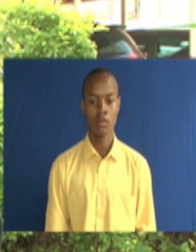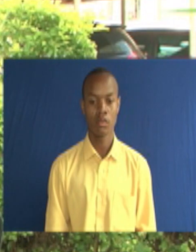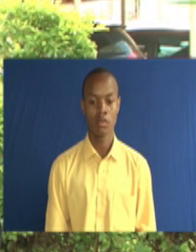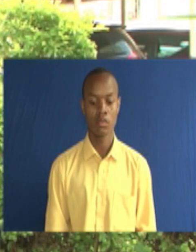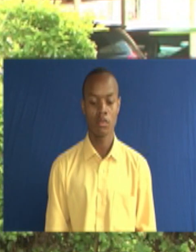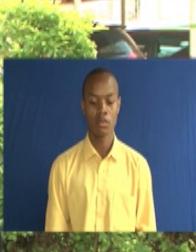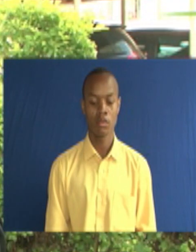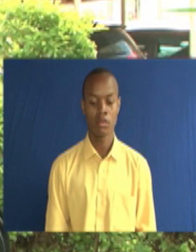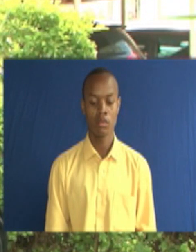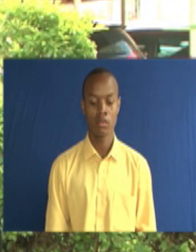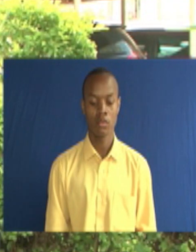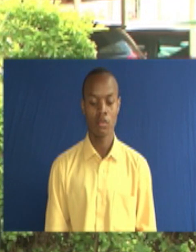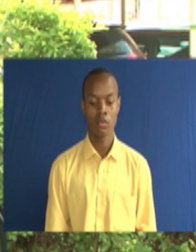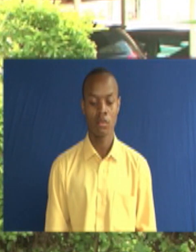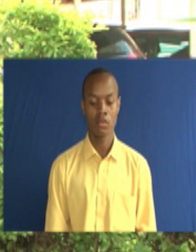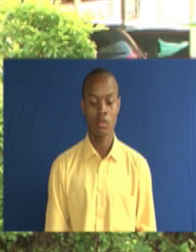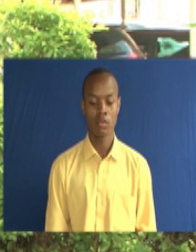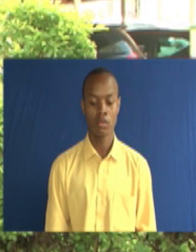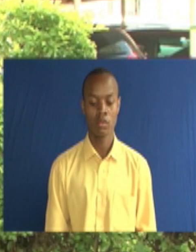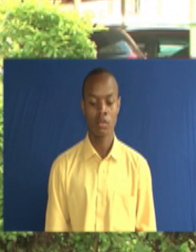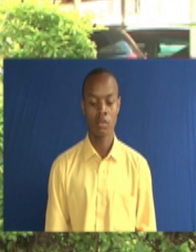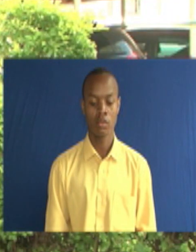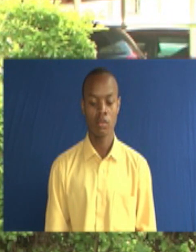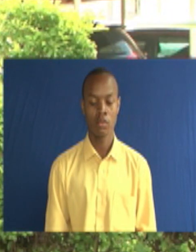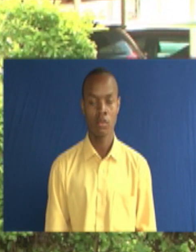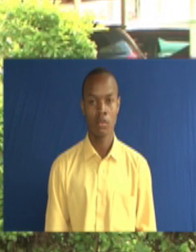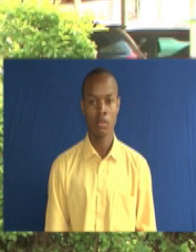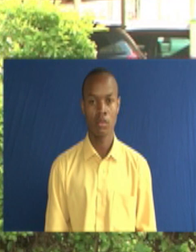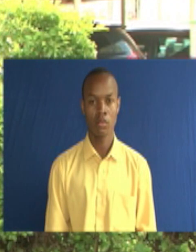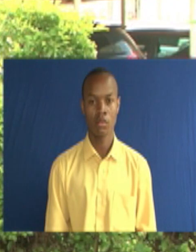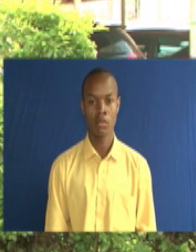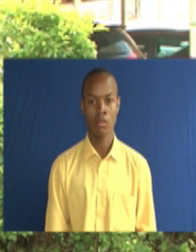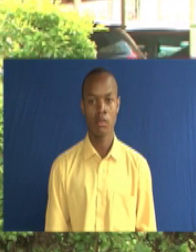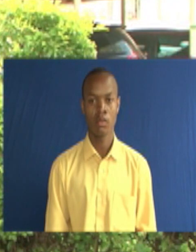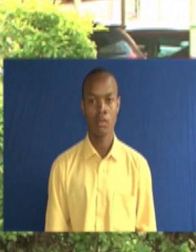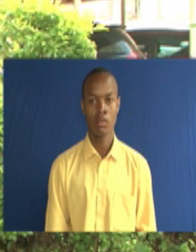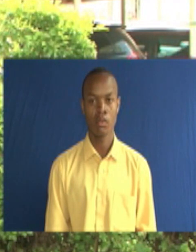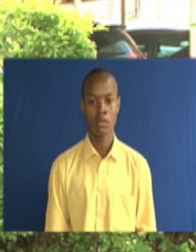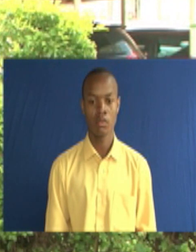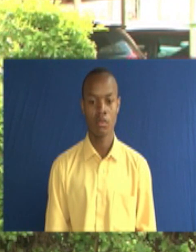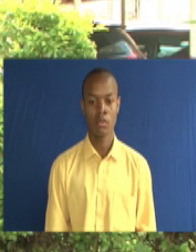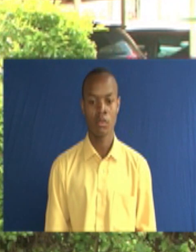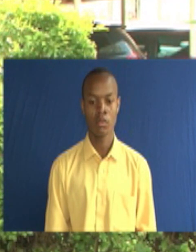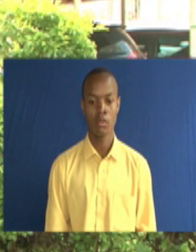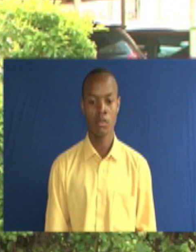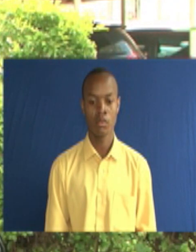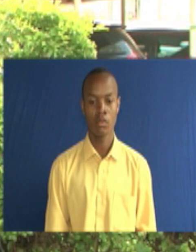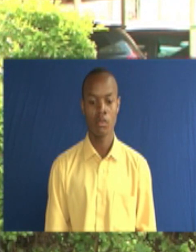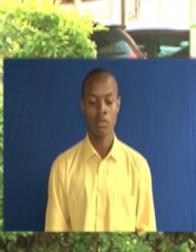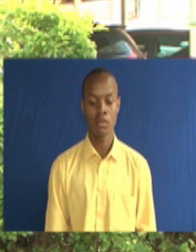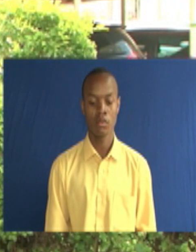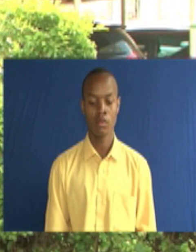sign language is their second language. But, for a deaf person in a rural area, may not